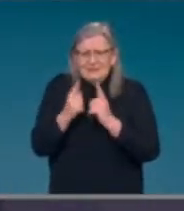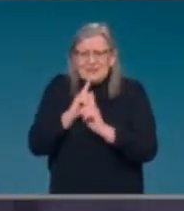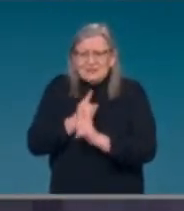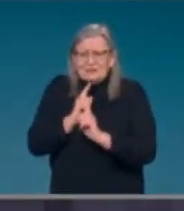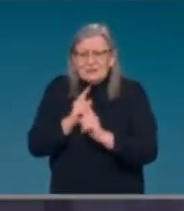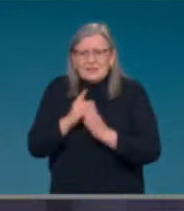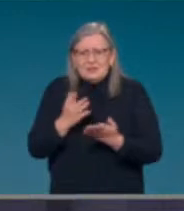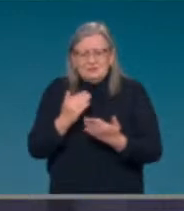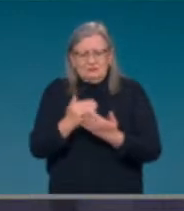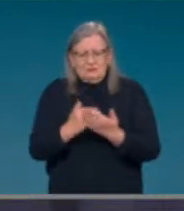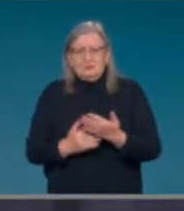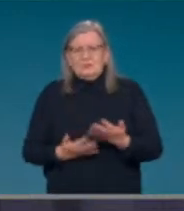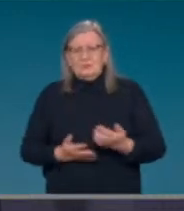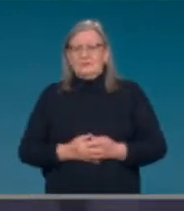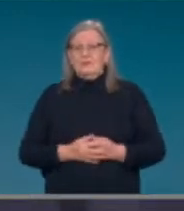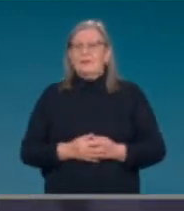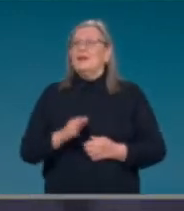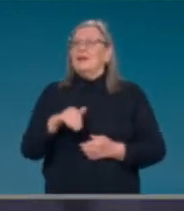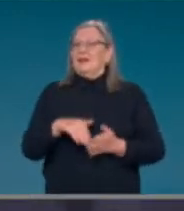Thanks, Minister.